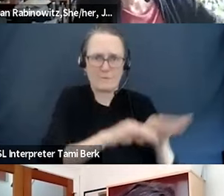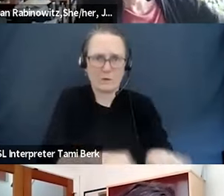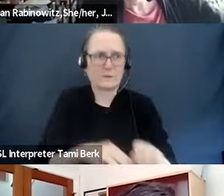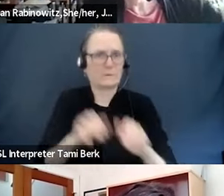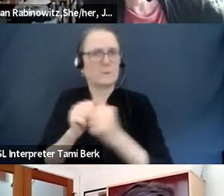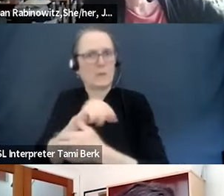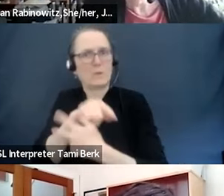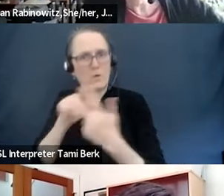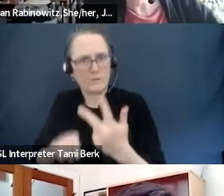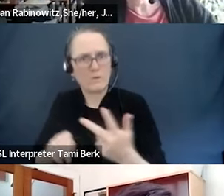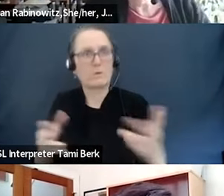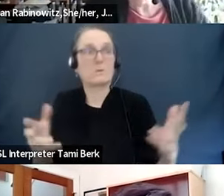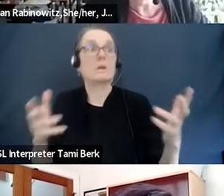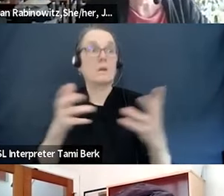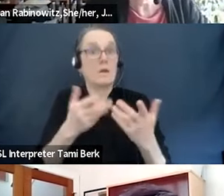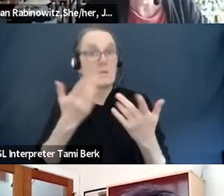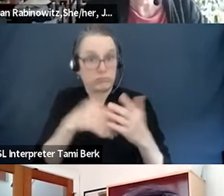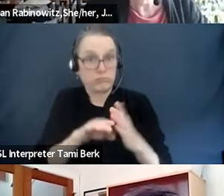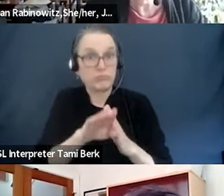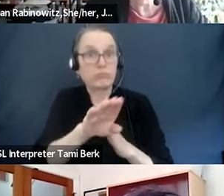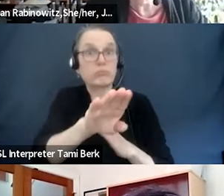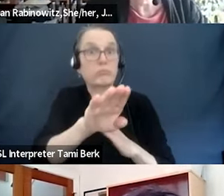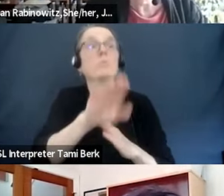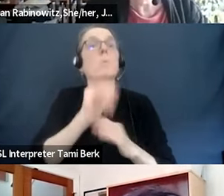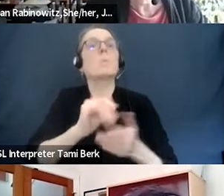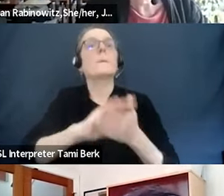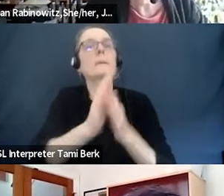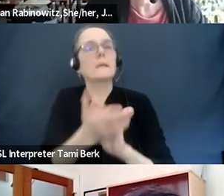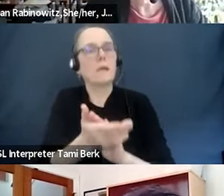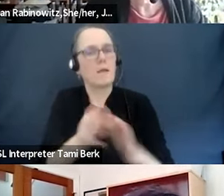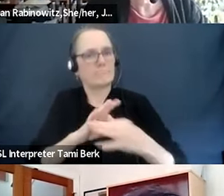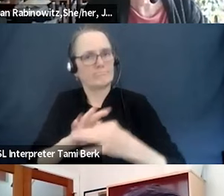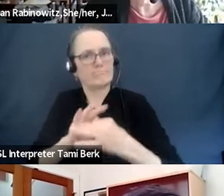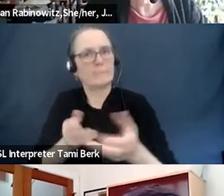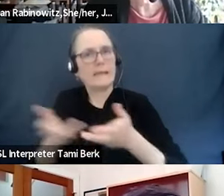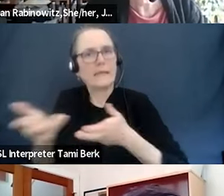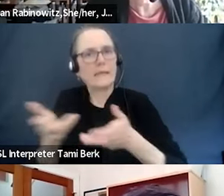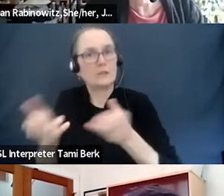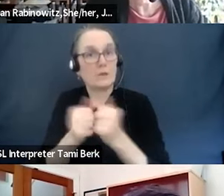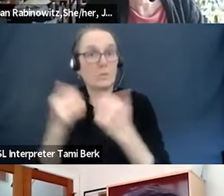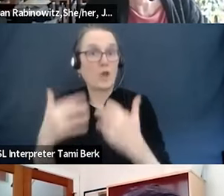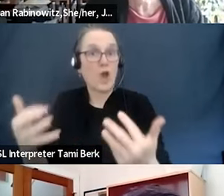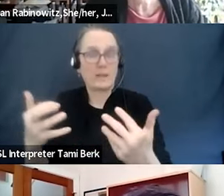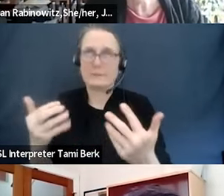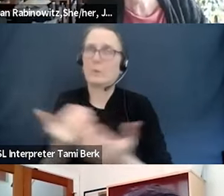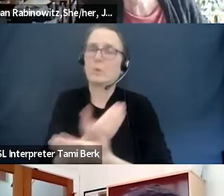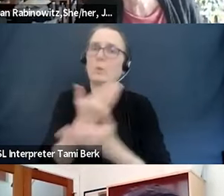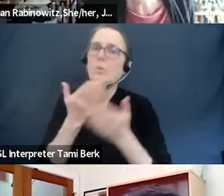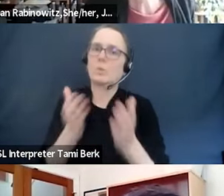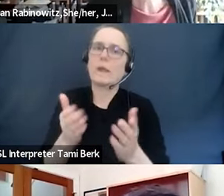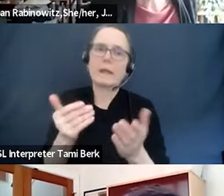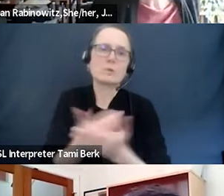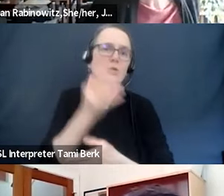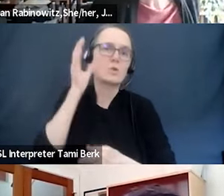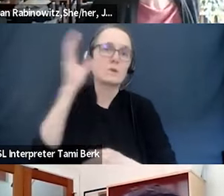engaging our audiences in our community in completely different ways. To me, that